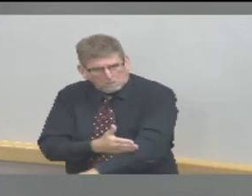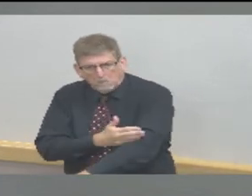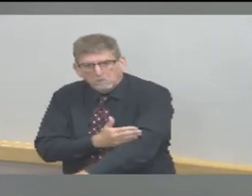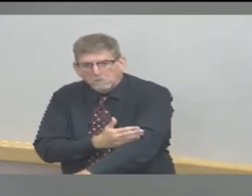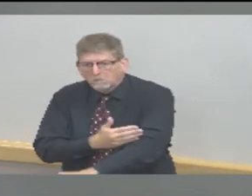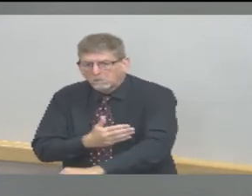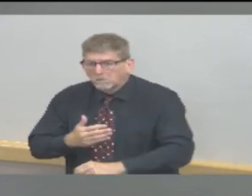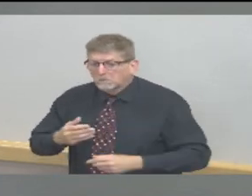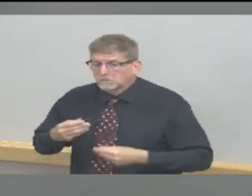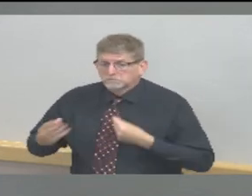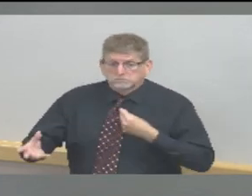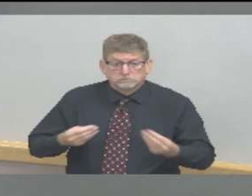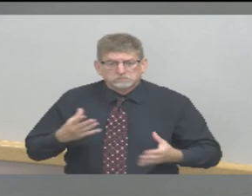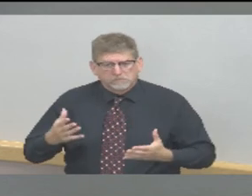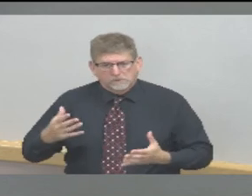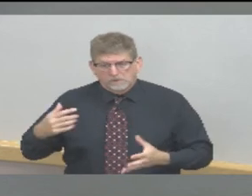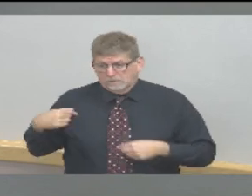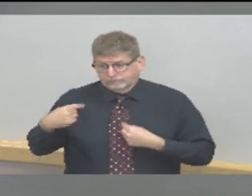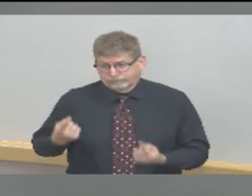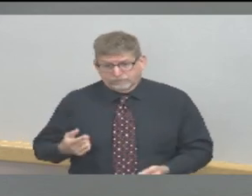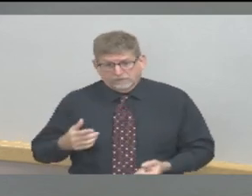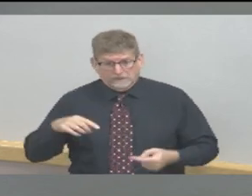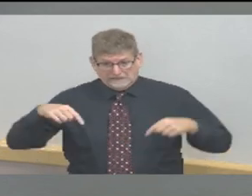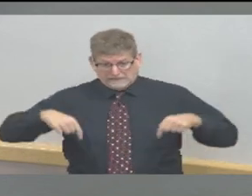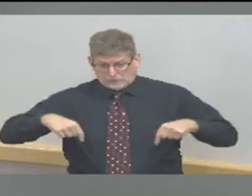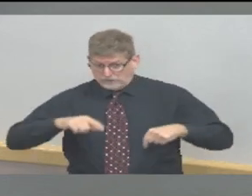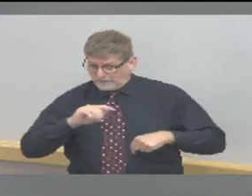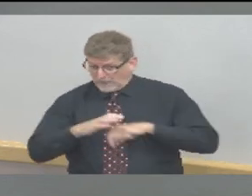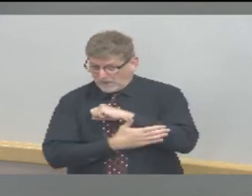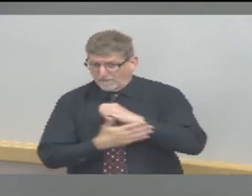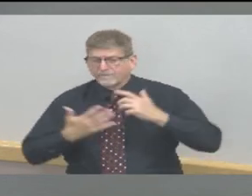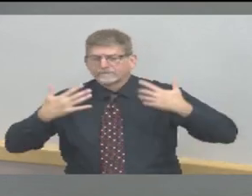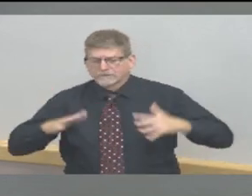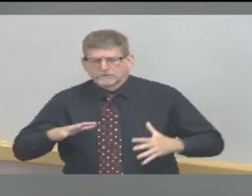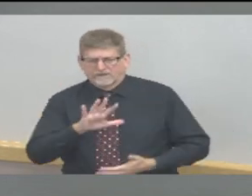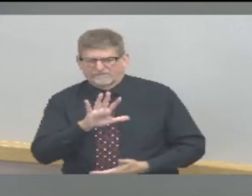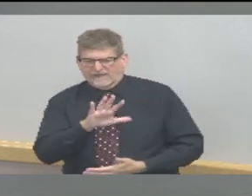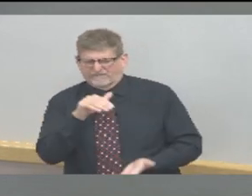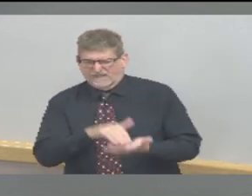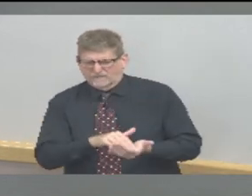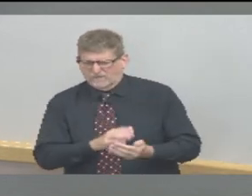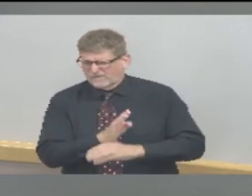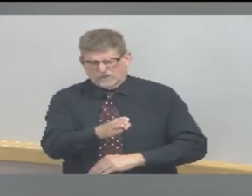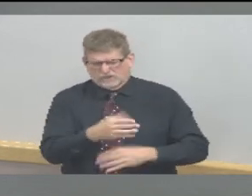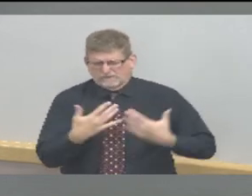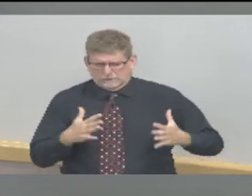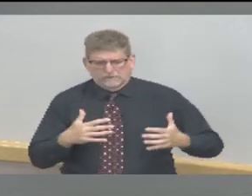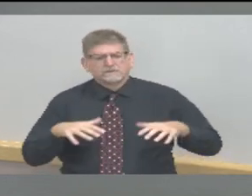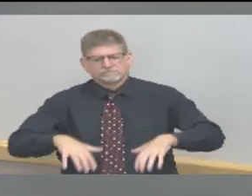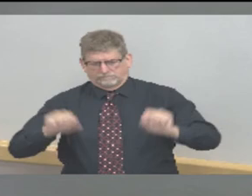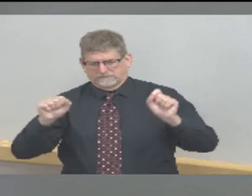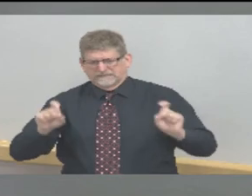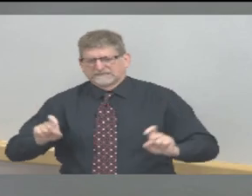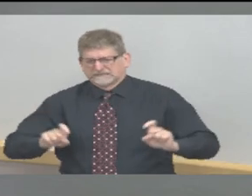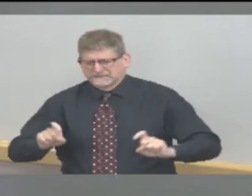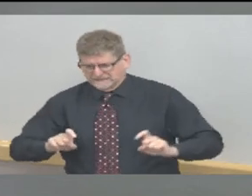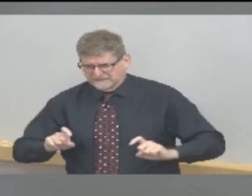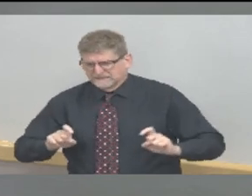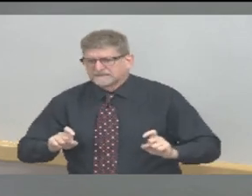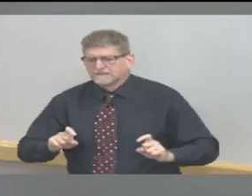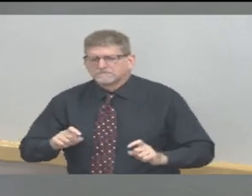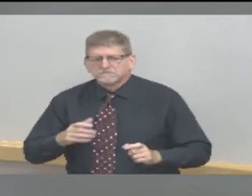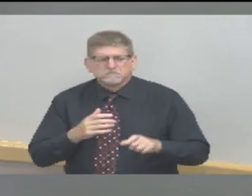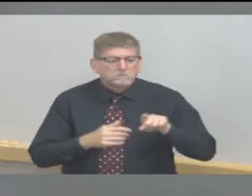in our county in addition to the hospital testing sites and our commercial lab testing